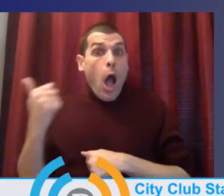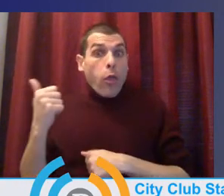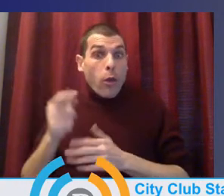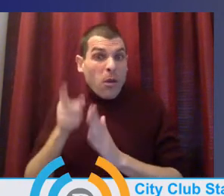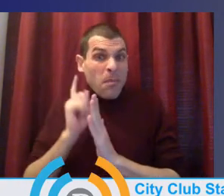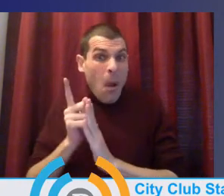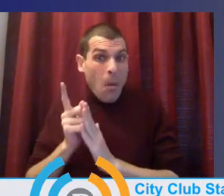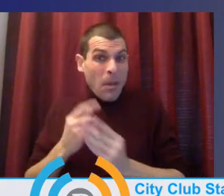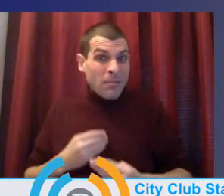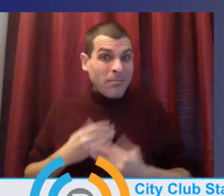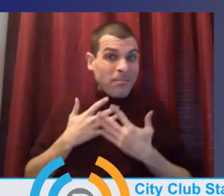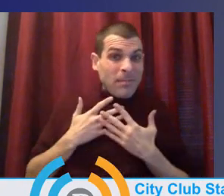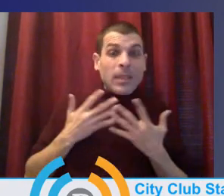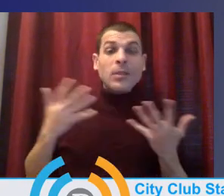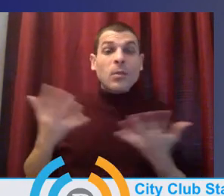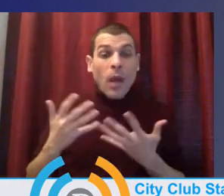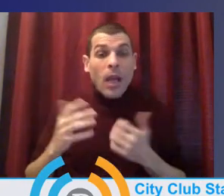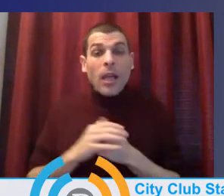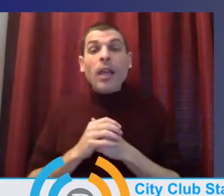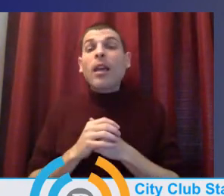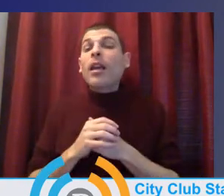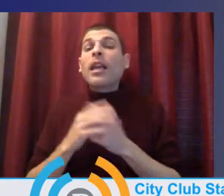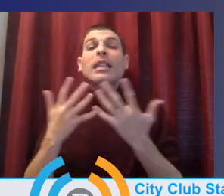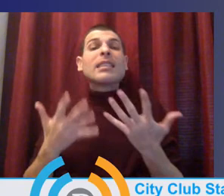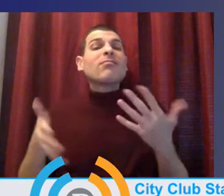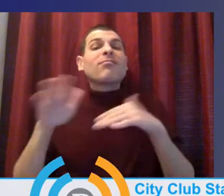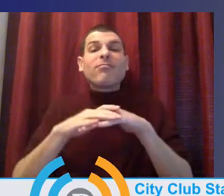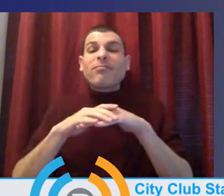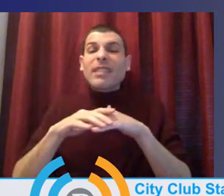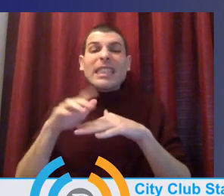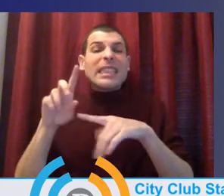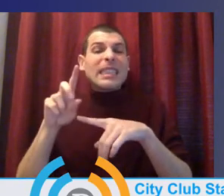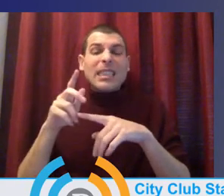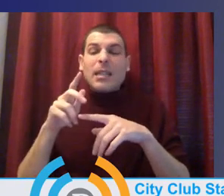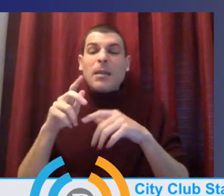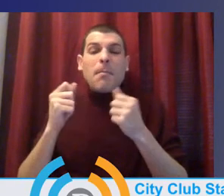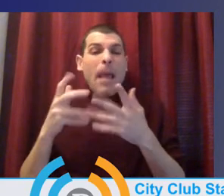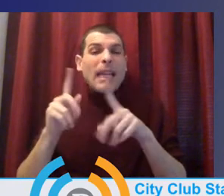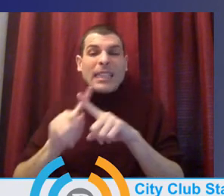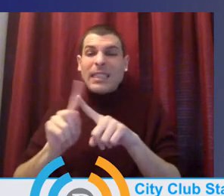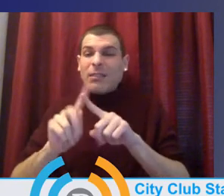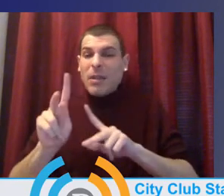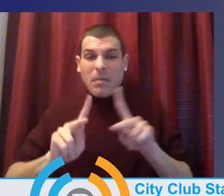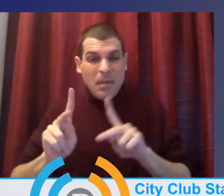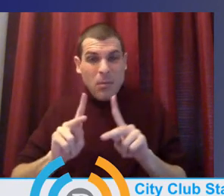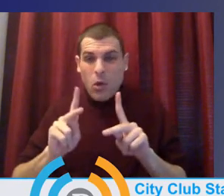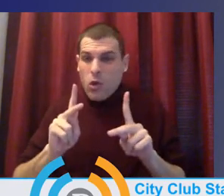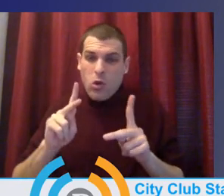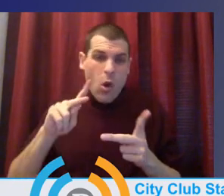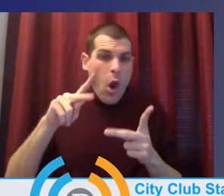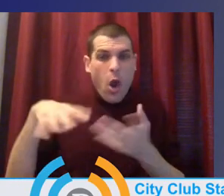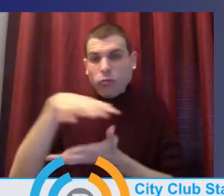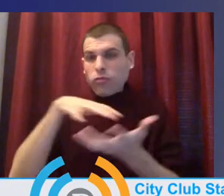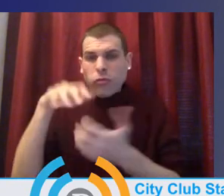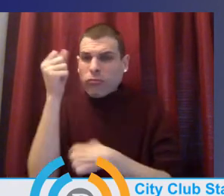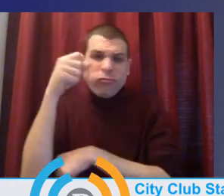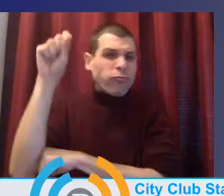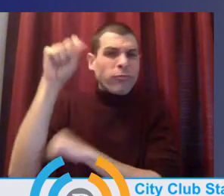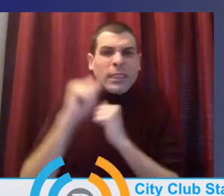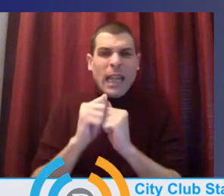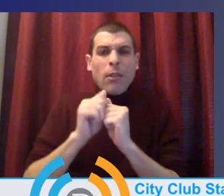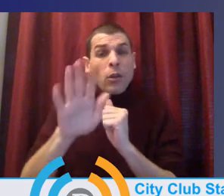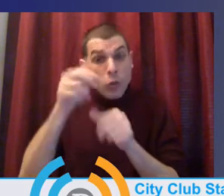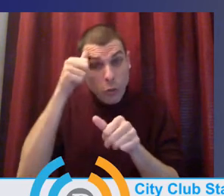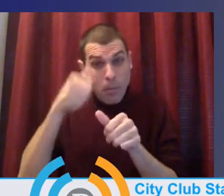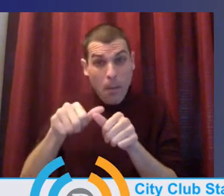education. We had thousands of youth on the bridge crying out about climate justice, you know, and so